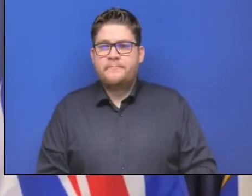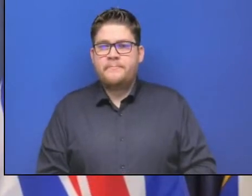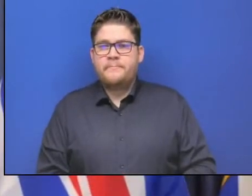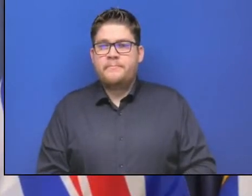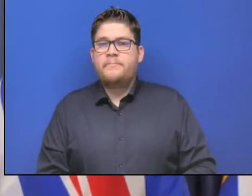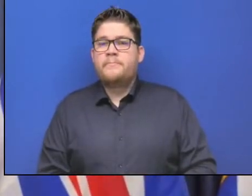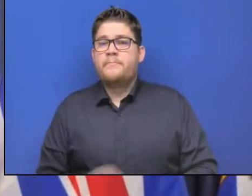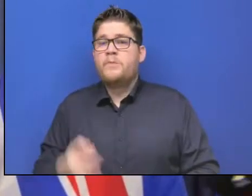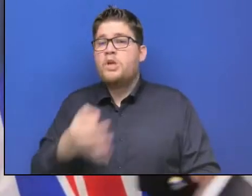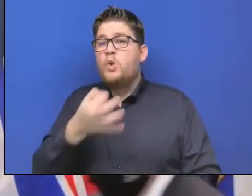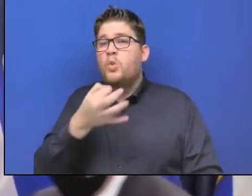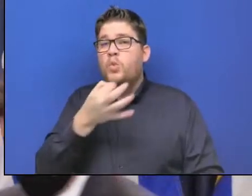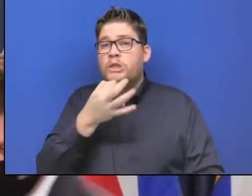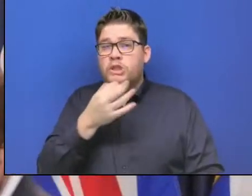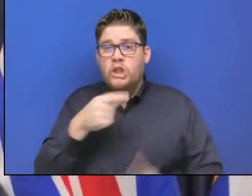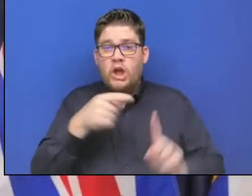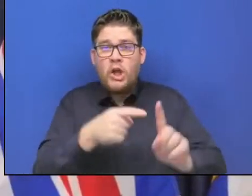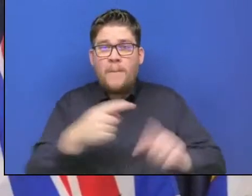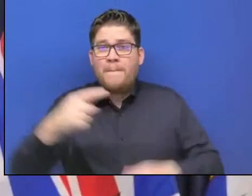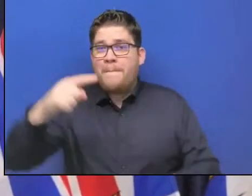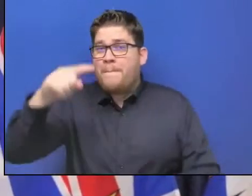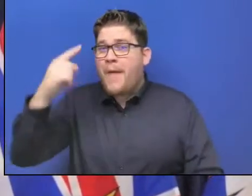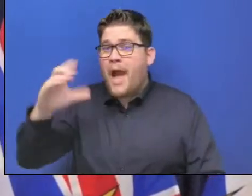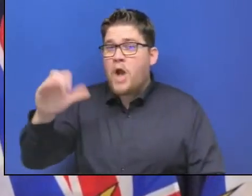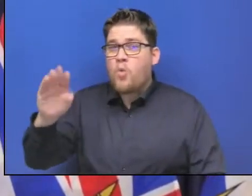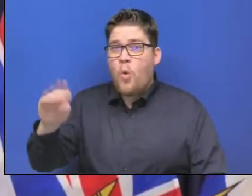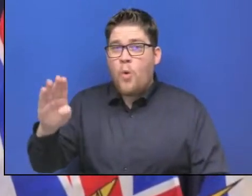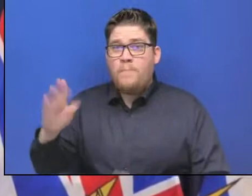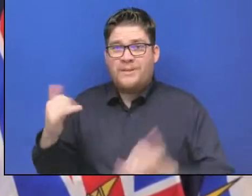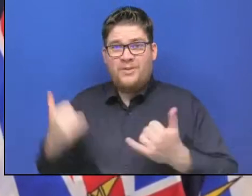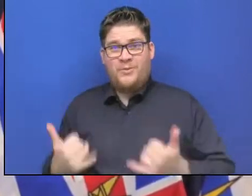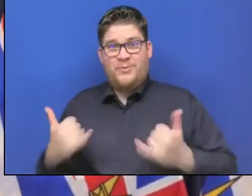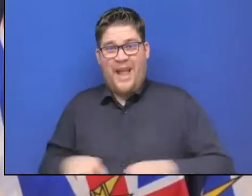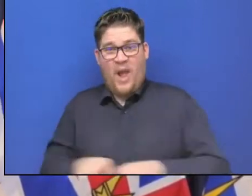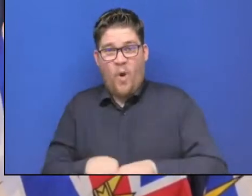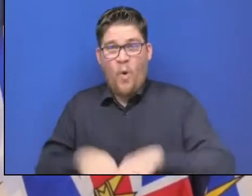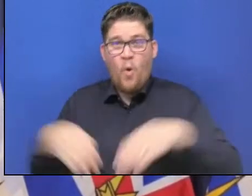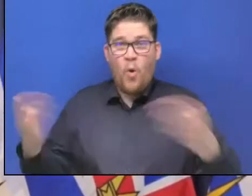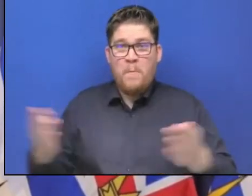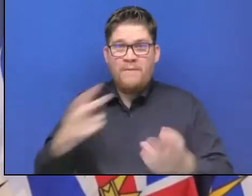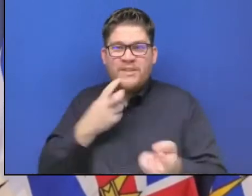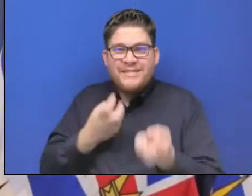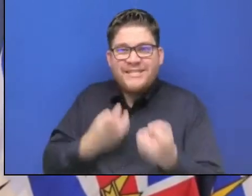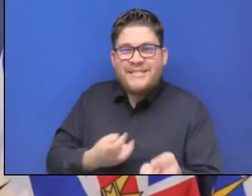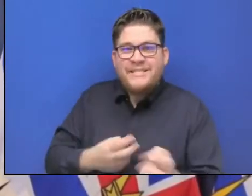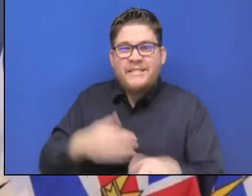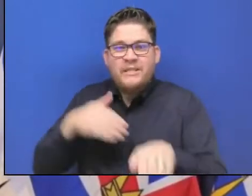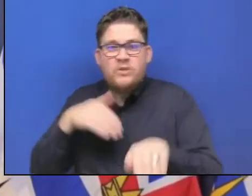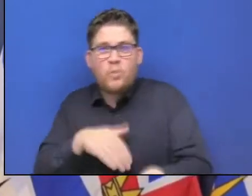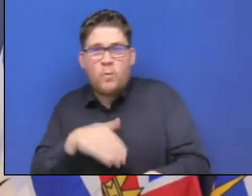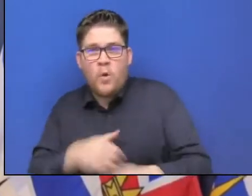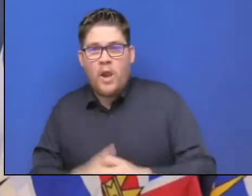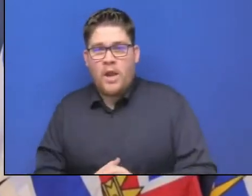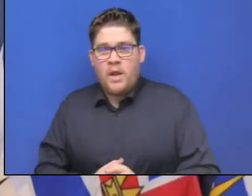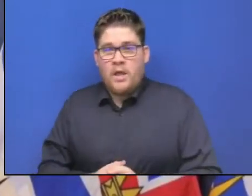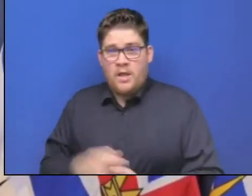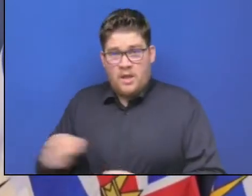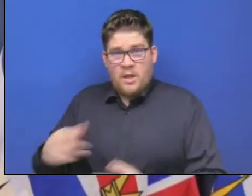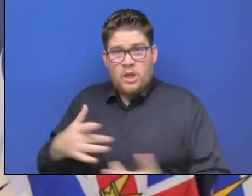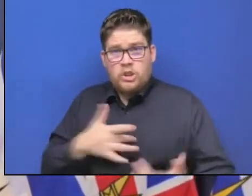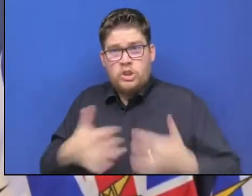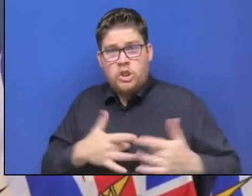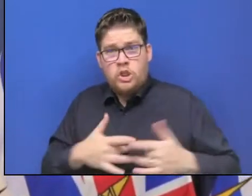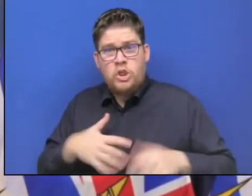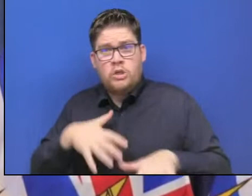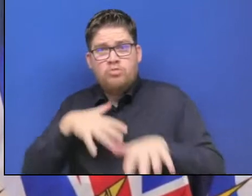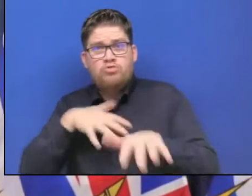day today. I was just wondering if you are hearing reports of whether or not traffic for that event had any